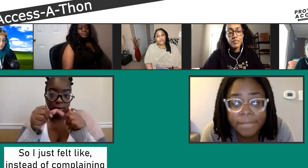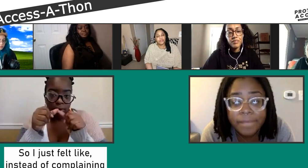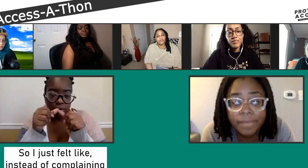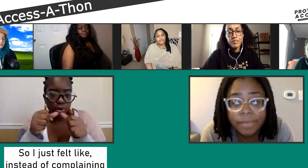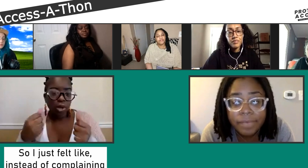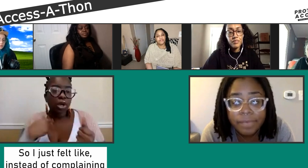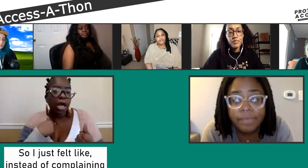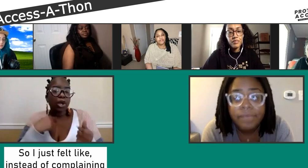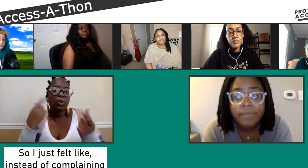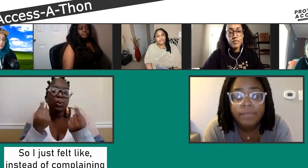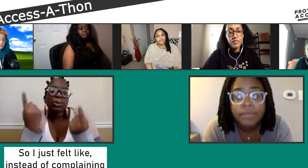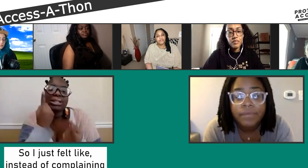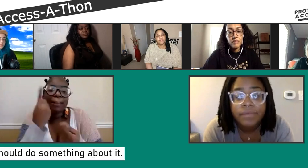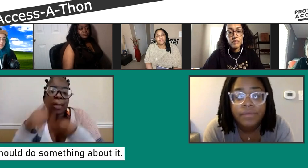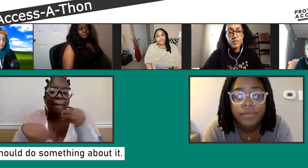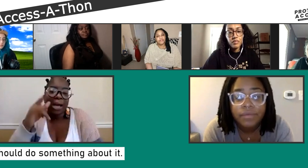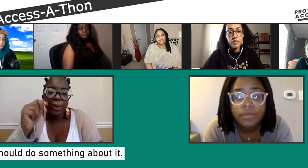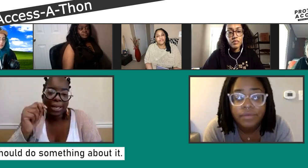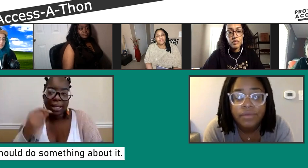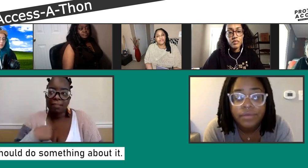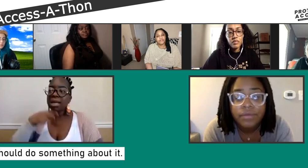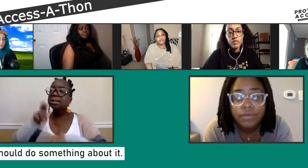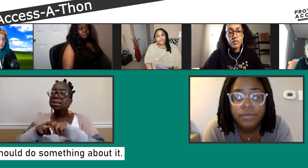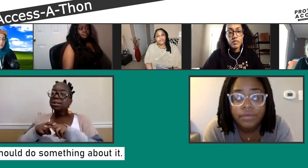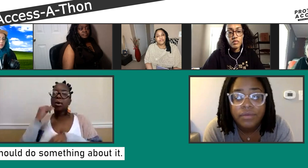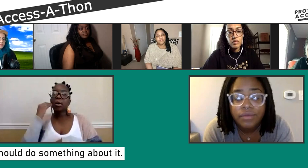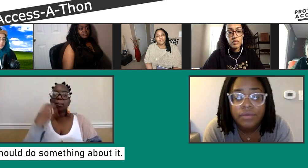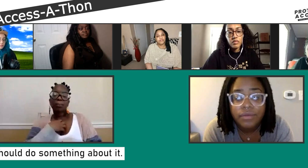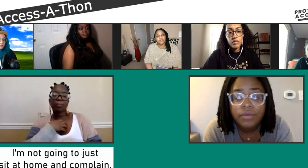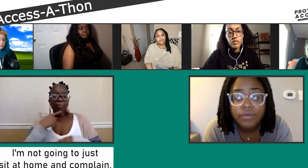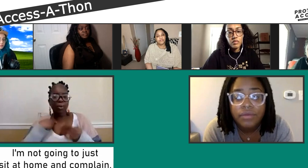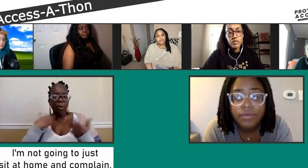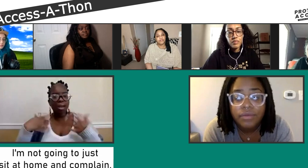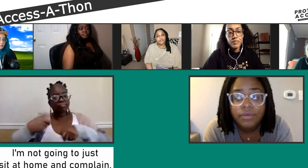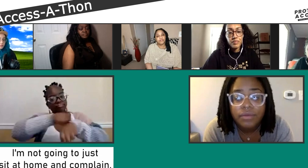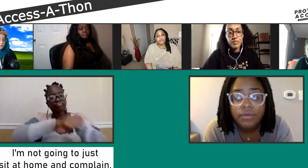And so there were a huge amount of moments where I would complain.